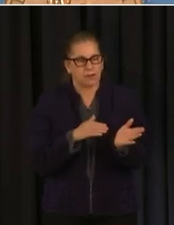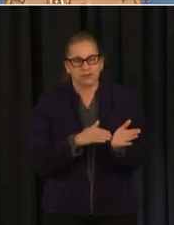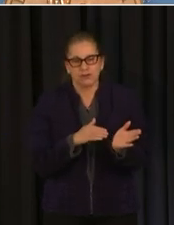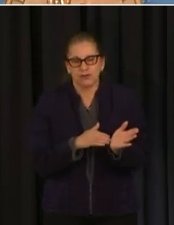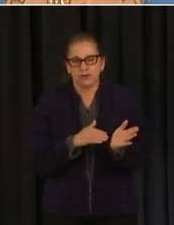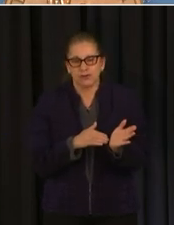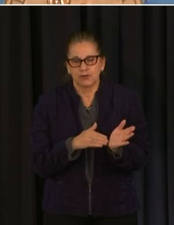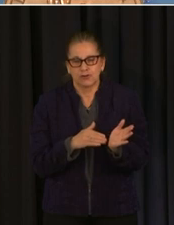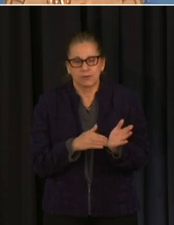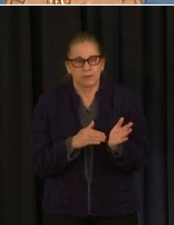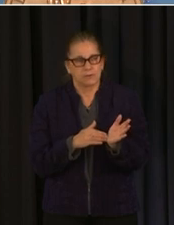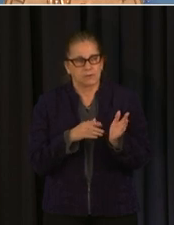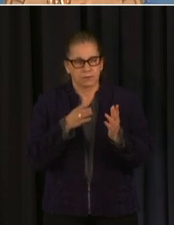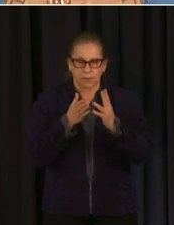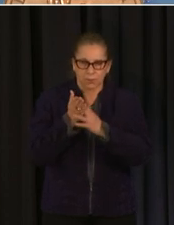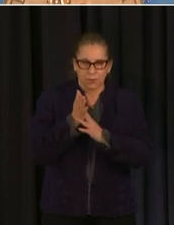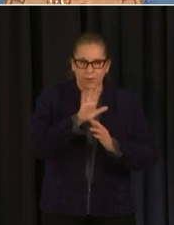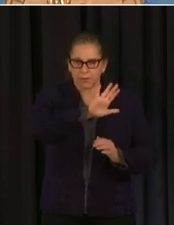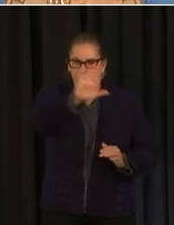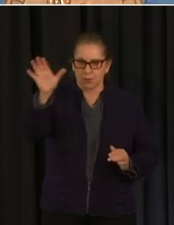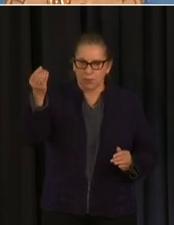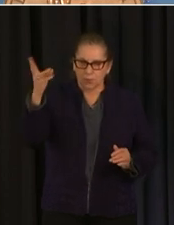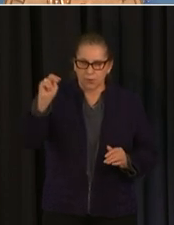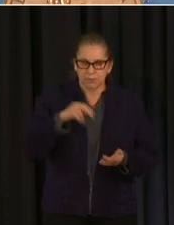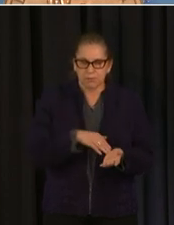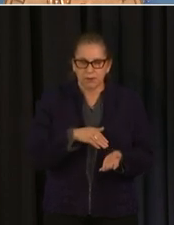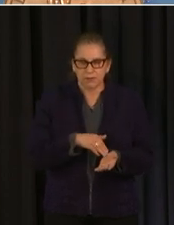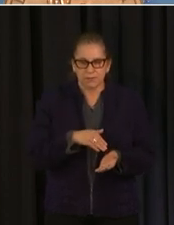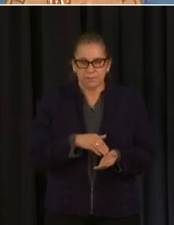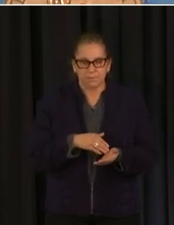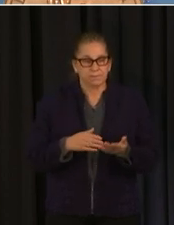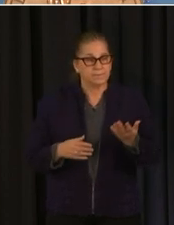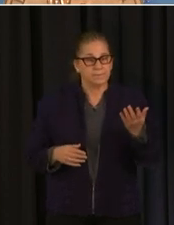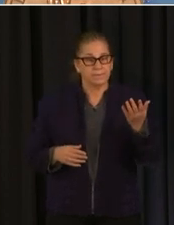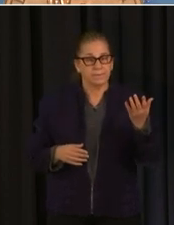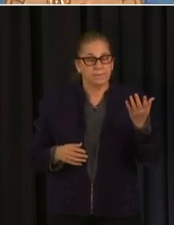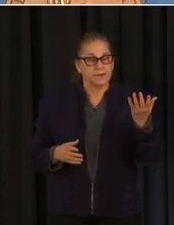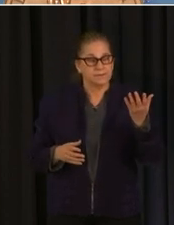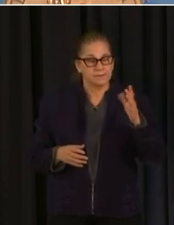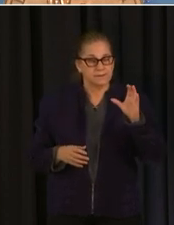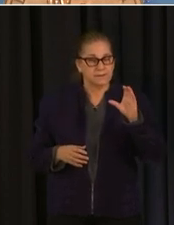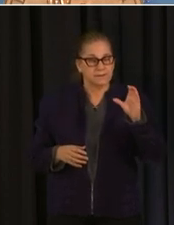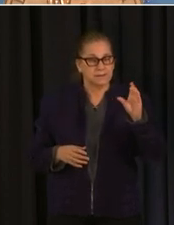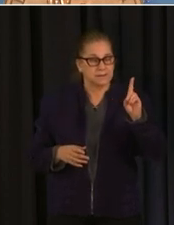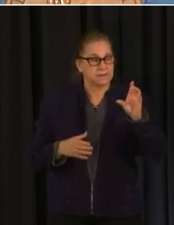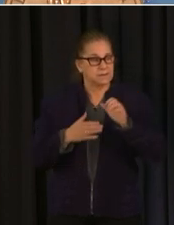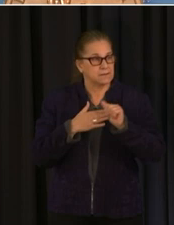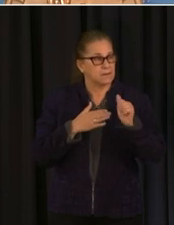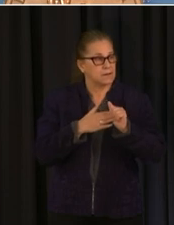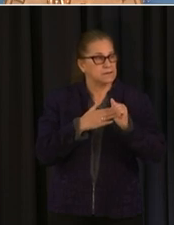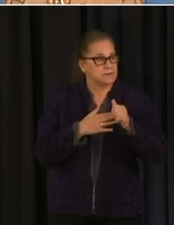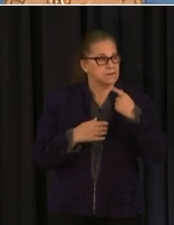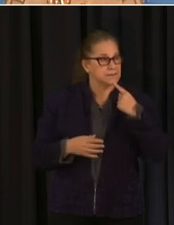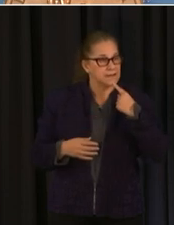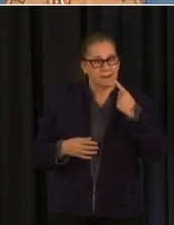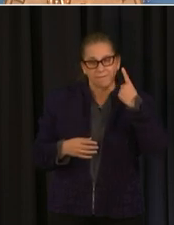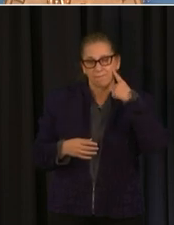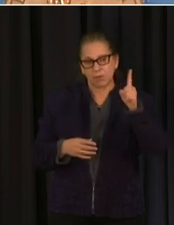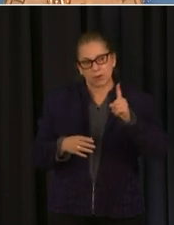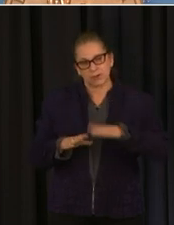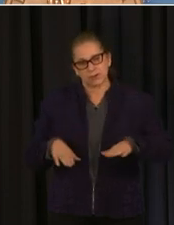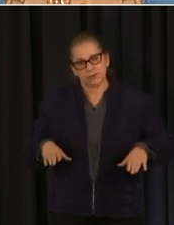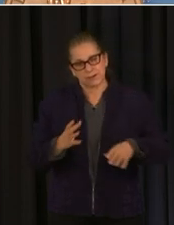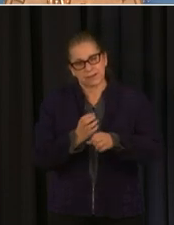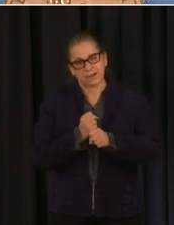can we look for a different look when it comes to the point when cdc finally does free up vaccinations in pediatrics that's yes